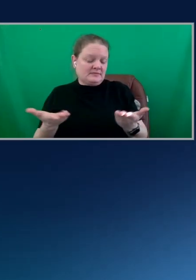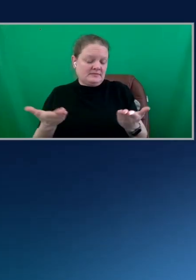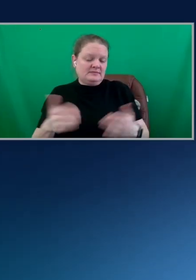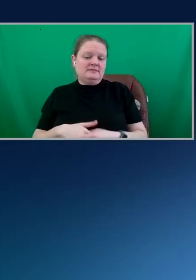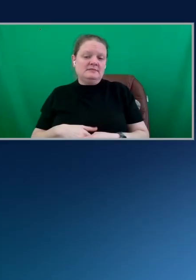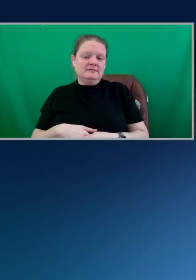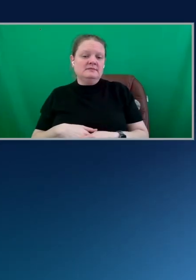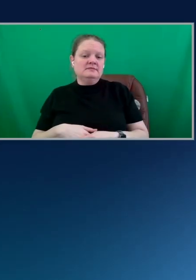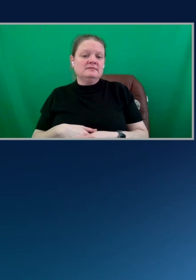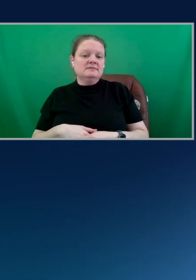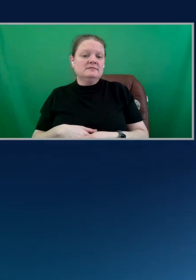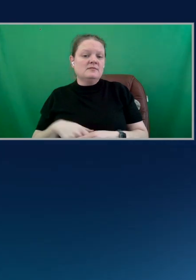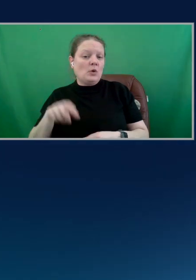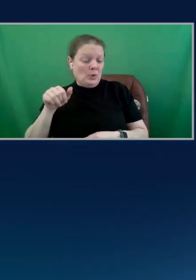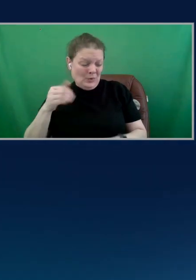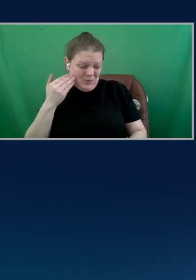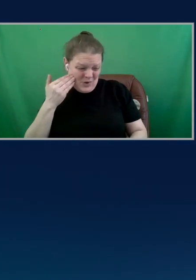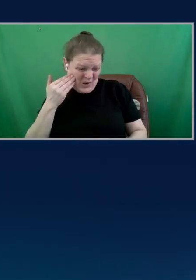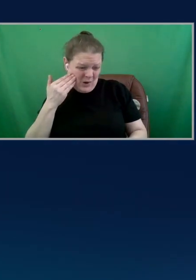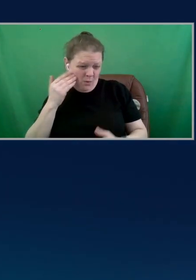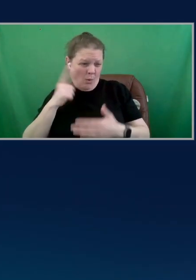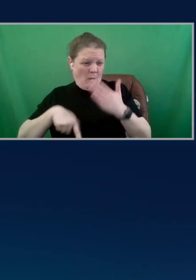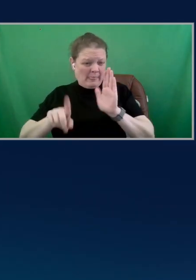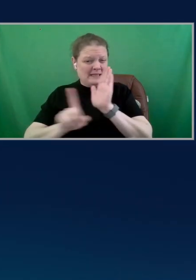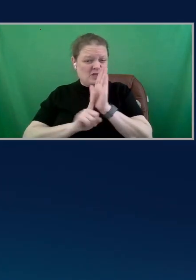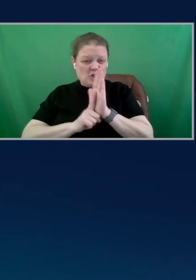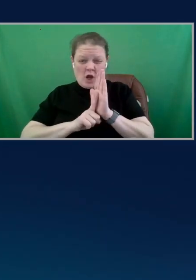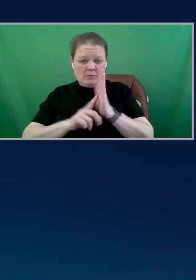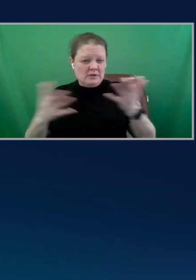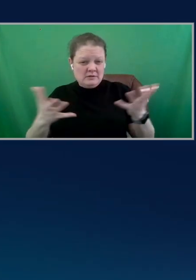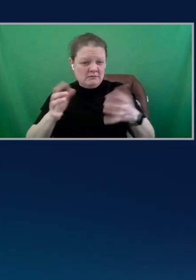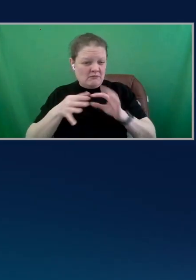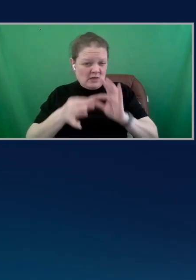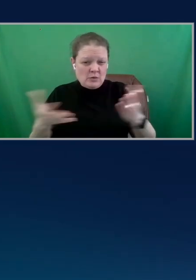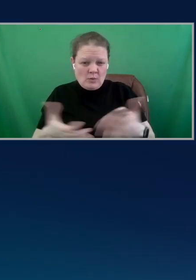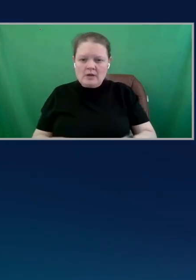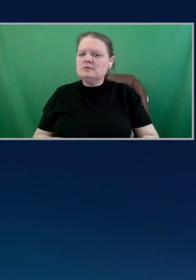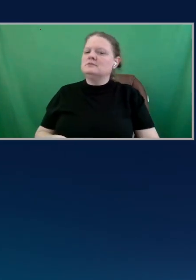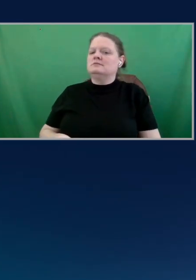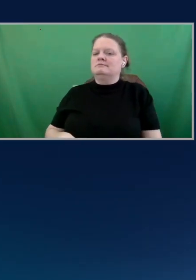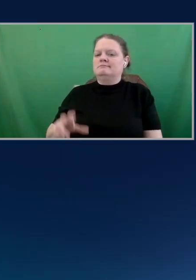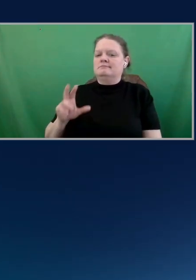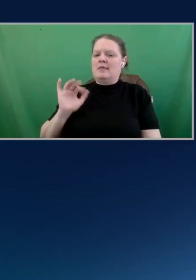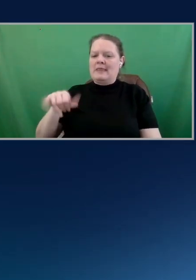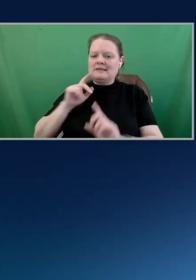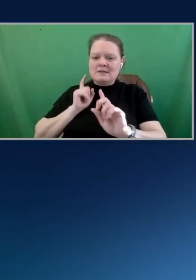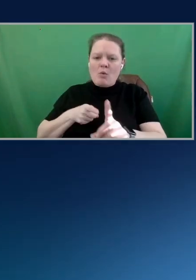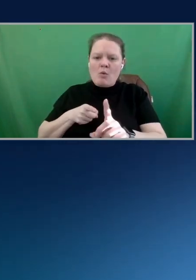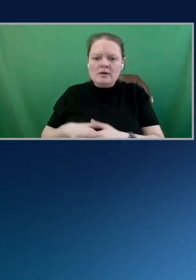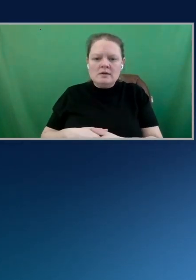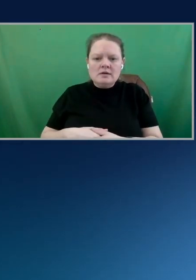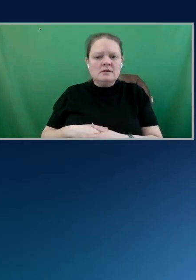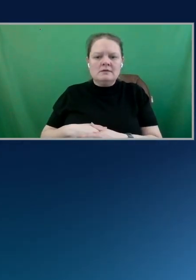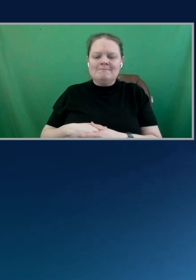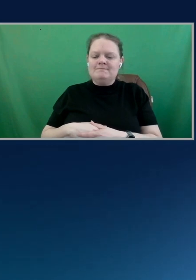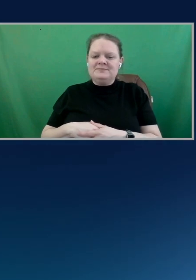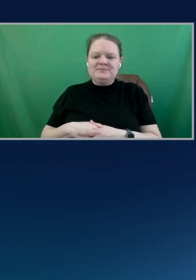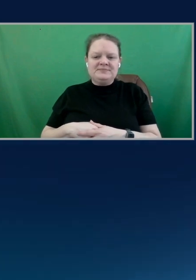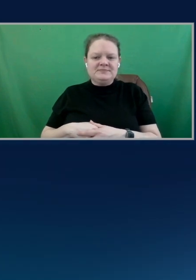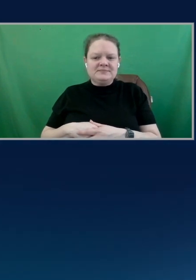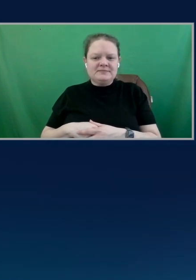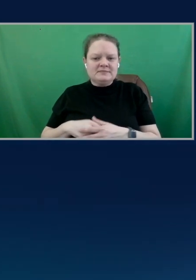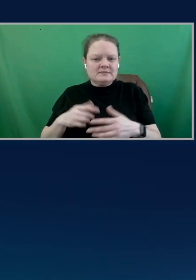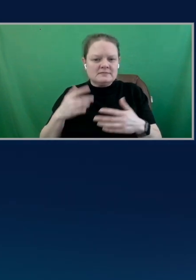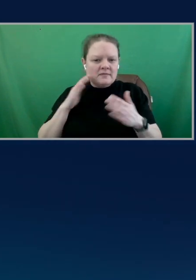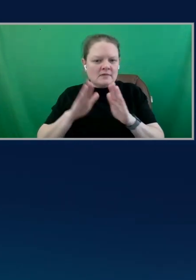you necessarily know what this alarm is about? No, not always. And that's the point. Like in this specific case, like the description of the alarm book visit. So I know it's